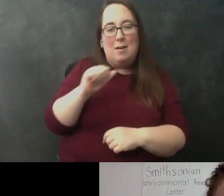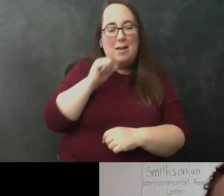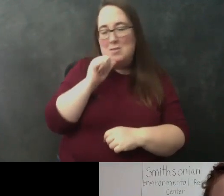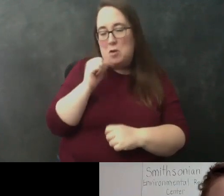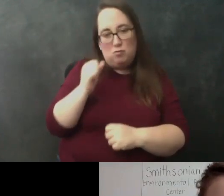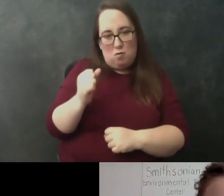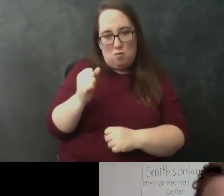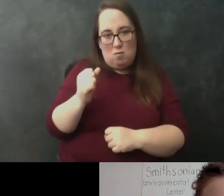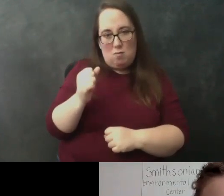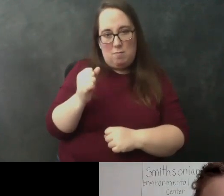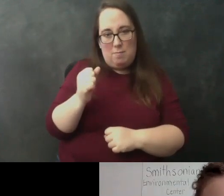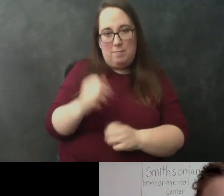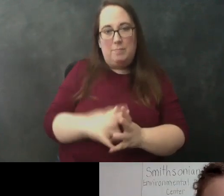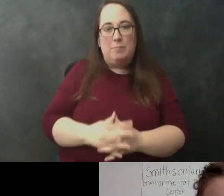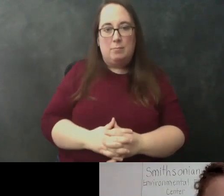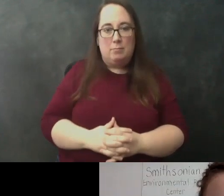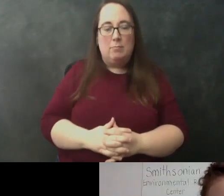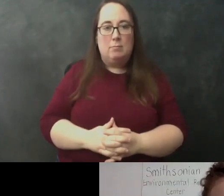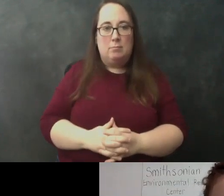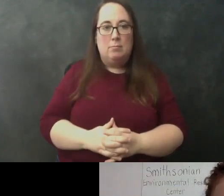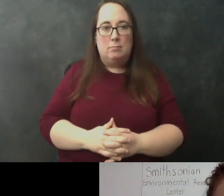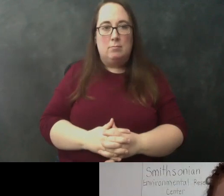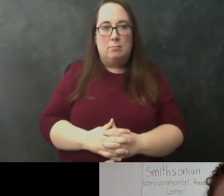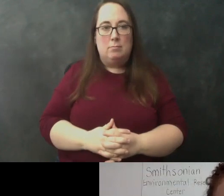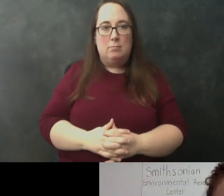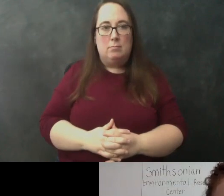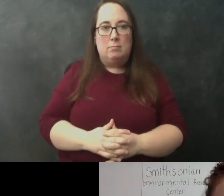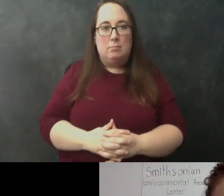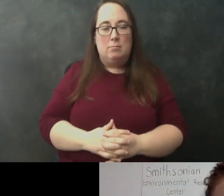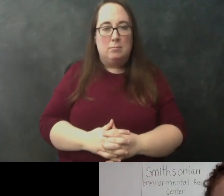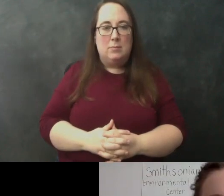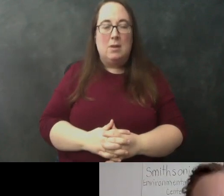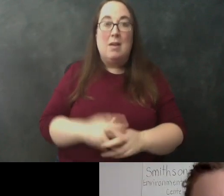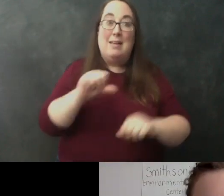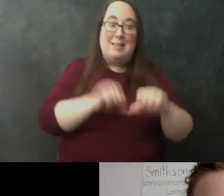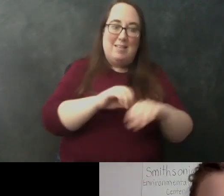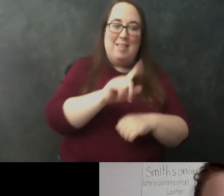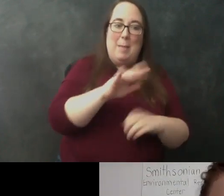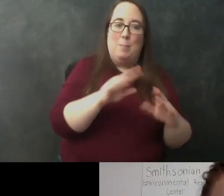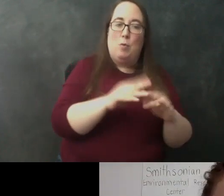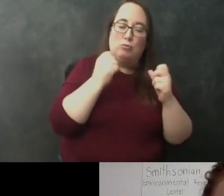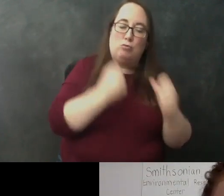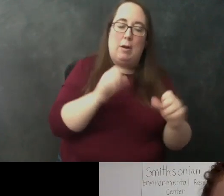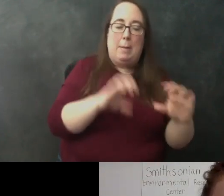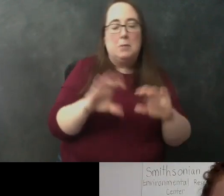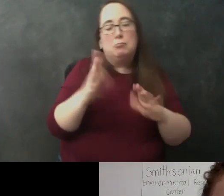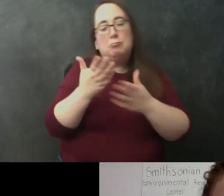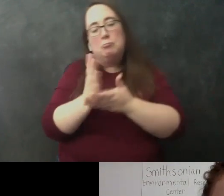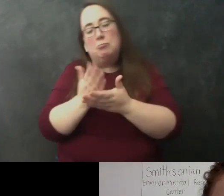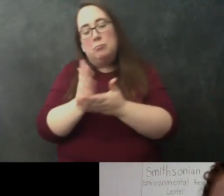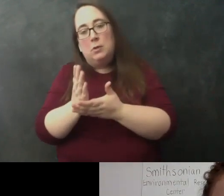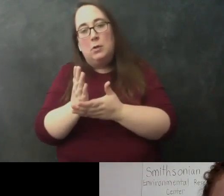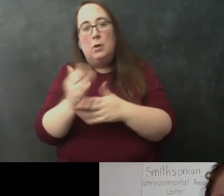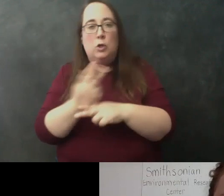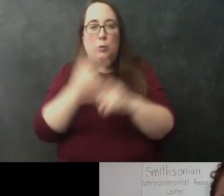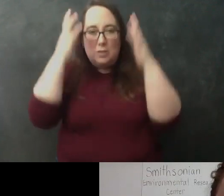as what we use when we're doing this um for scientific purposes so um it's okay i mean you use shampoo